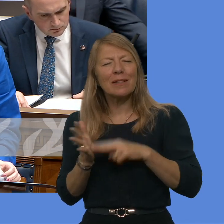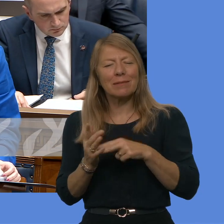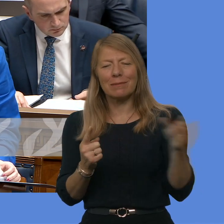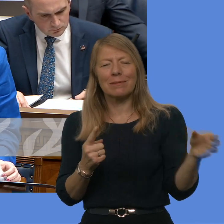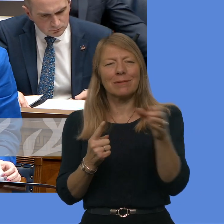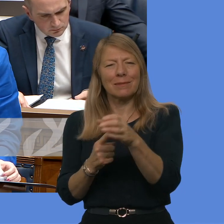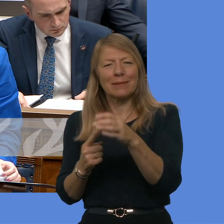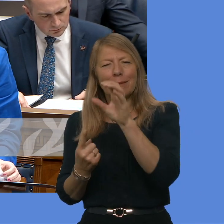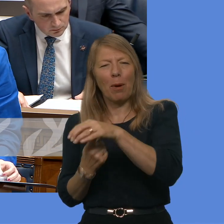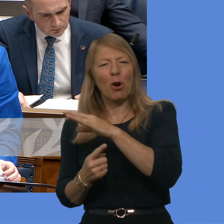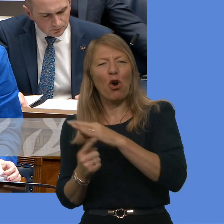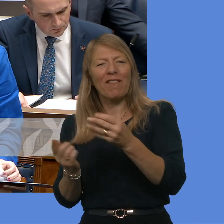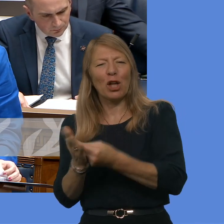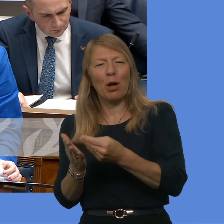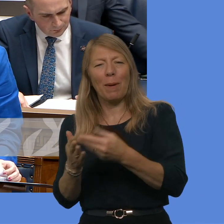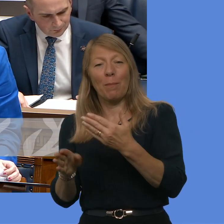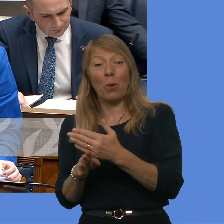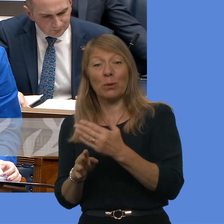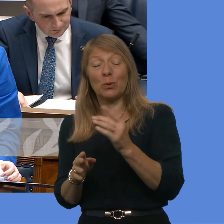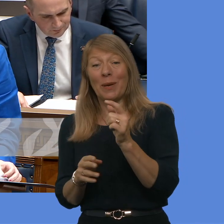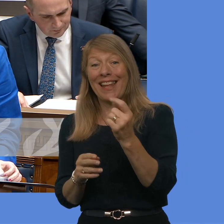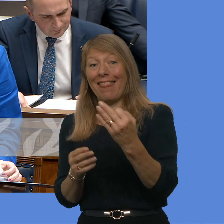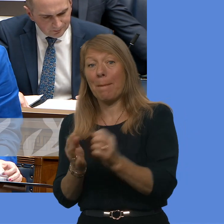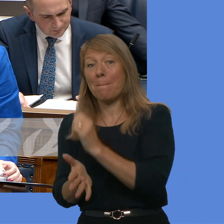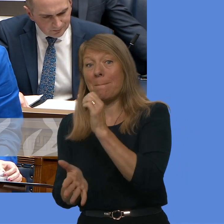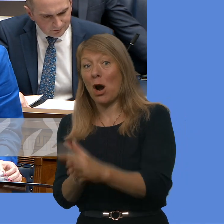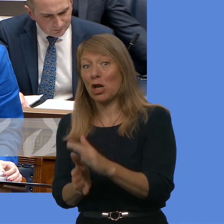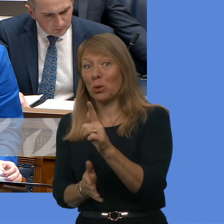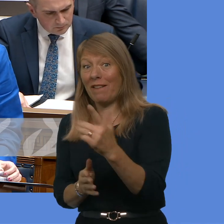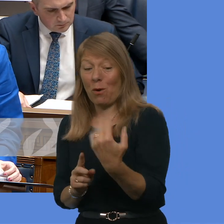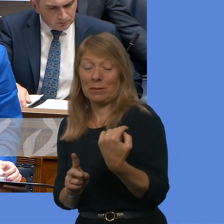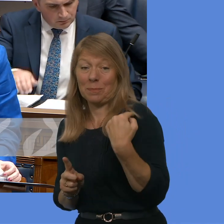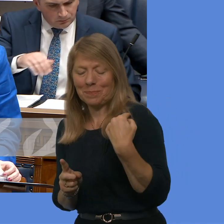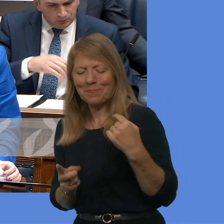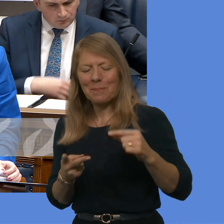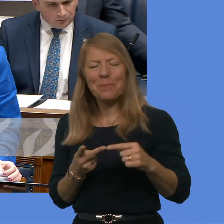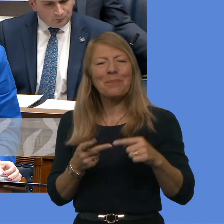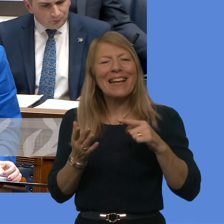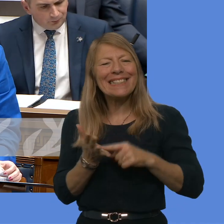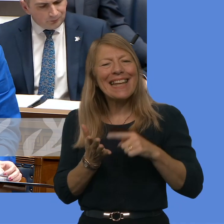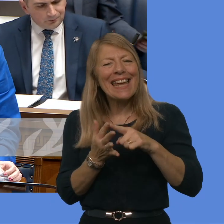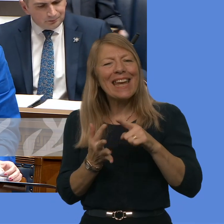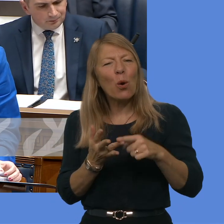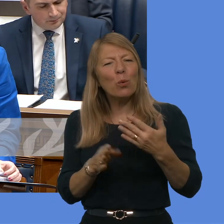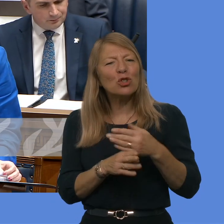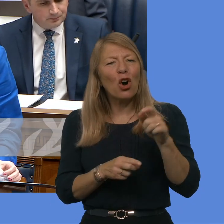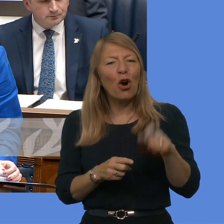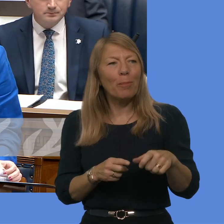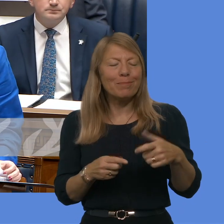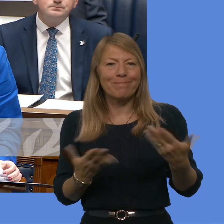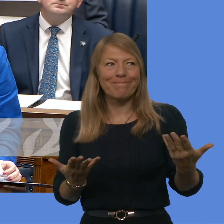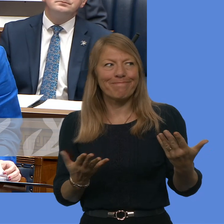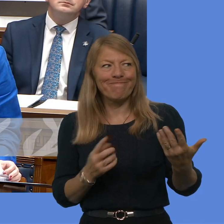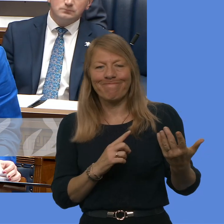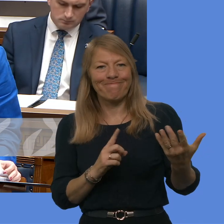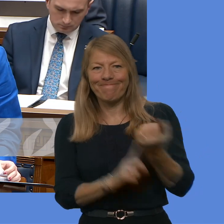on the 28th of March 24. However, the TEO post remains vacant. In terms of next steps, the TEO Permanent Secretary role will now